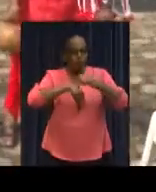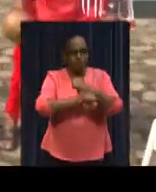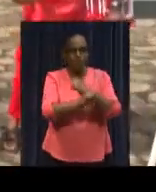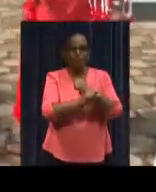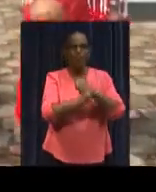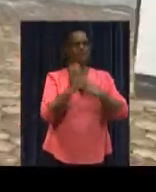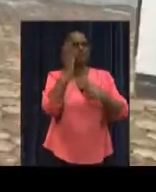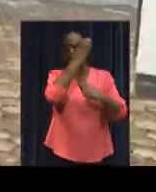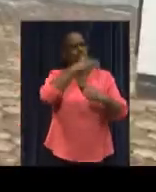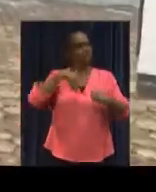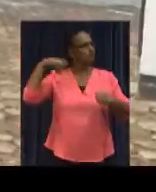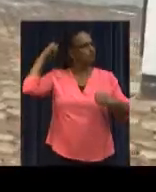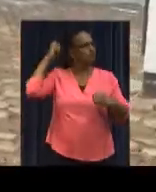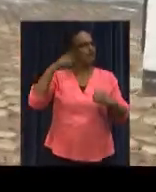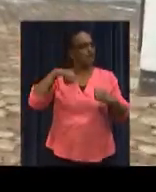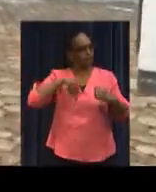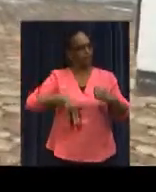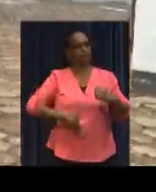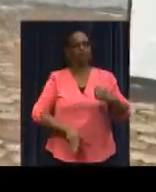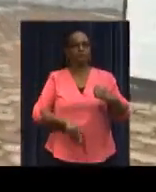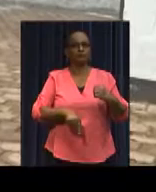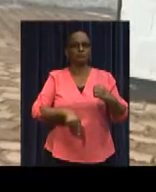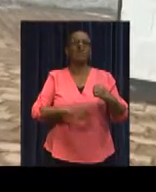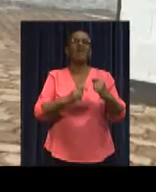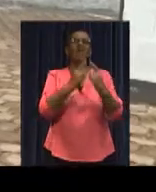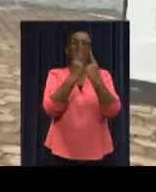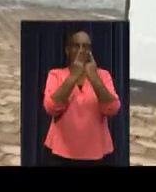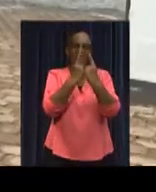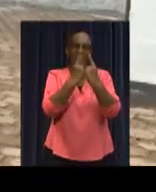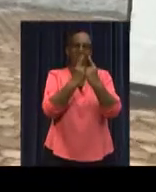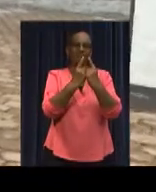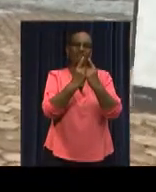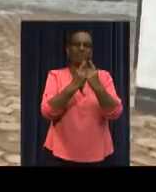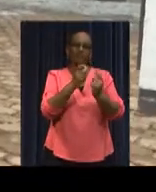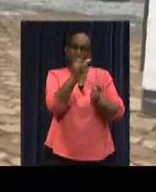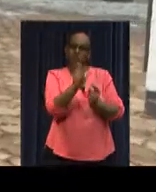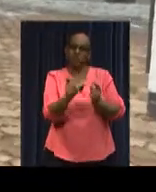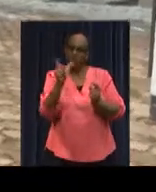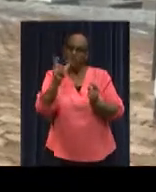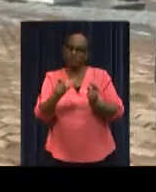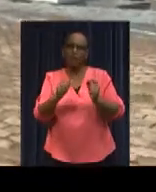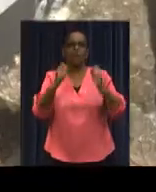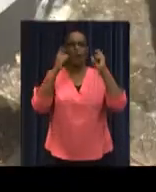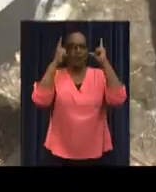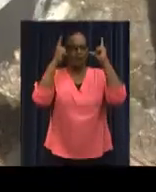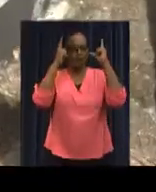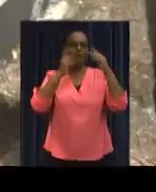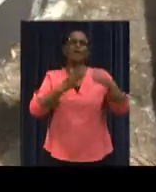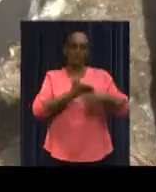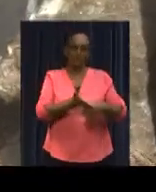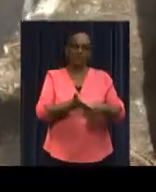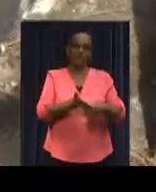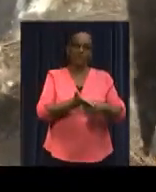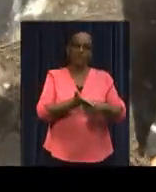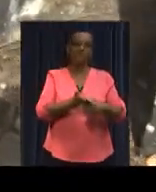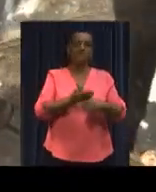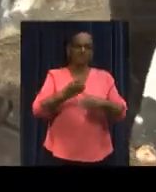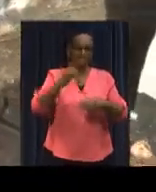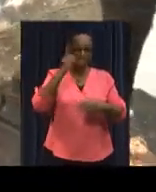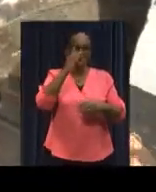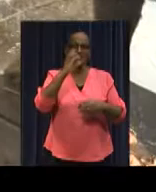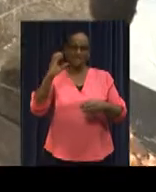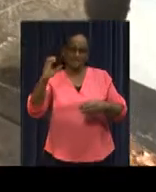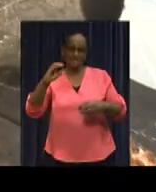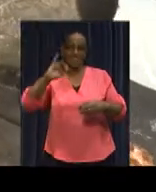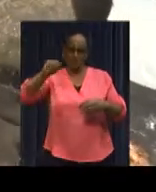team on board of the professional football players of Suriname's origin. Eleven people